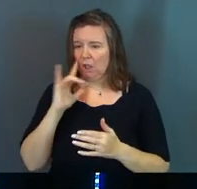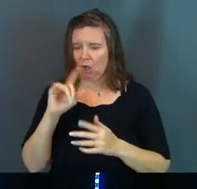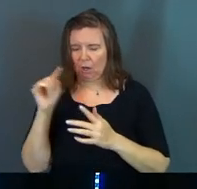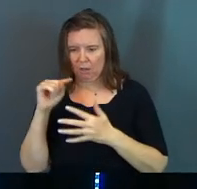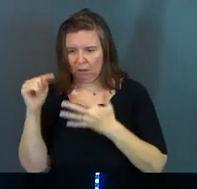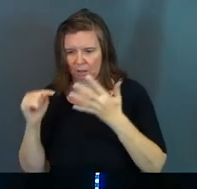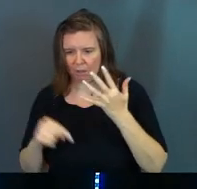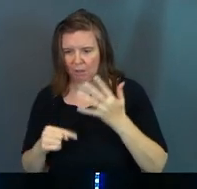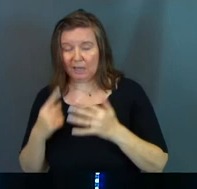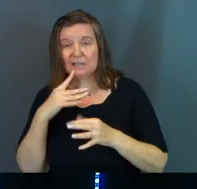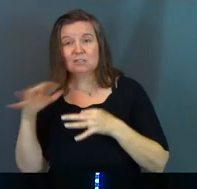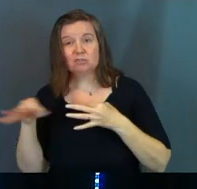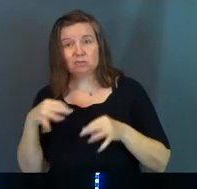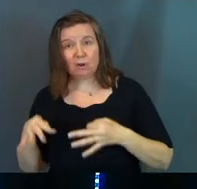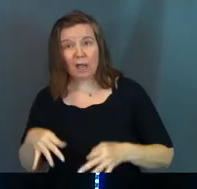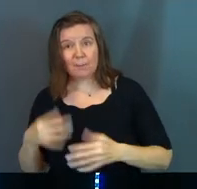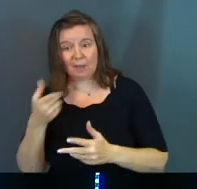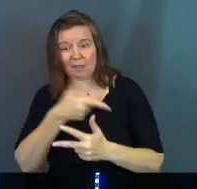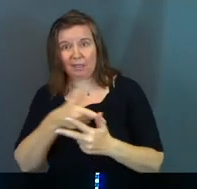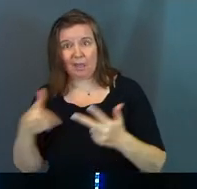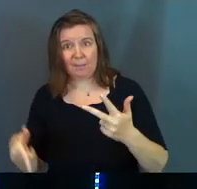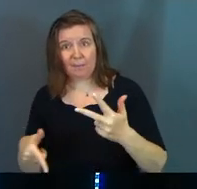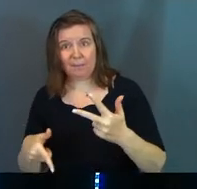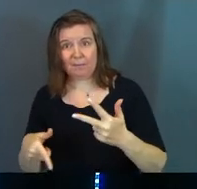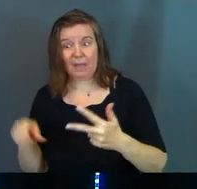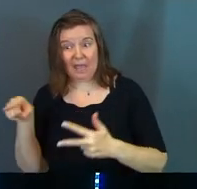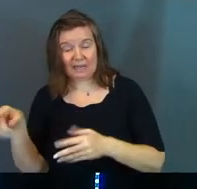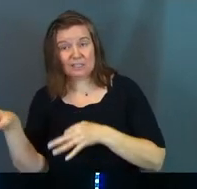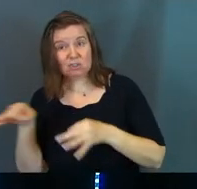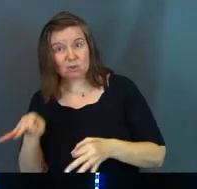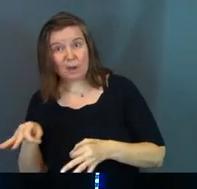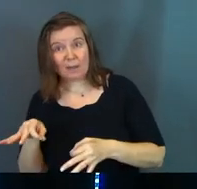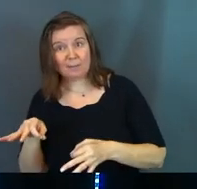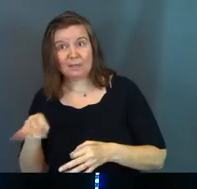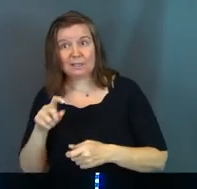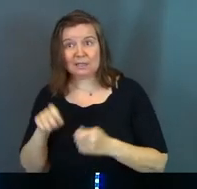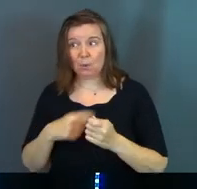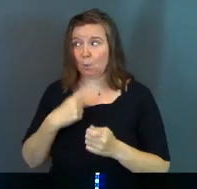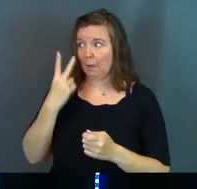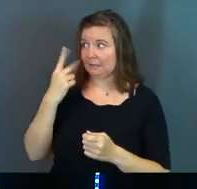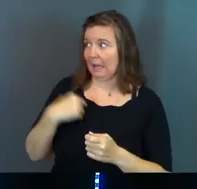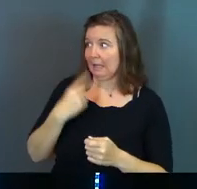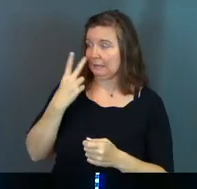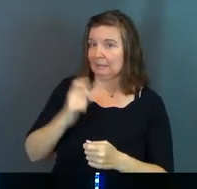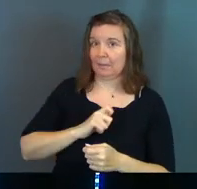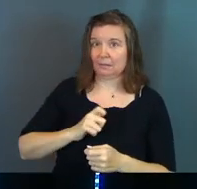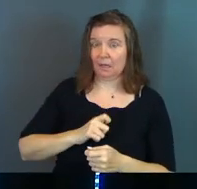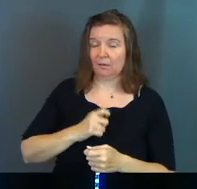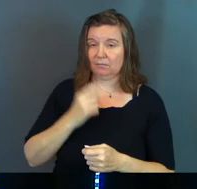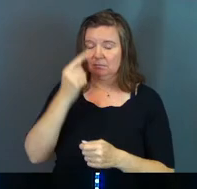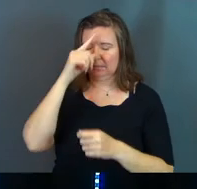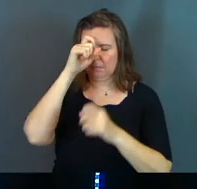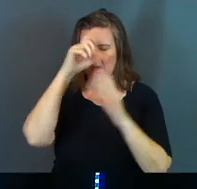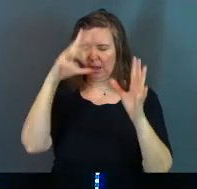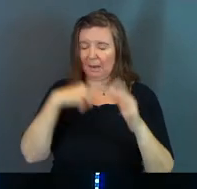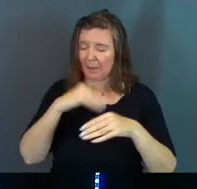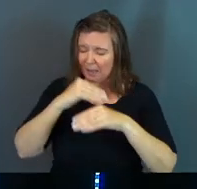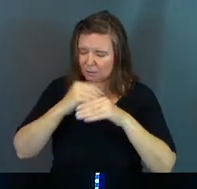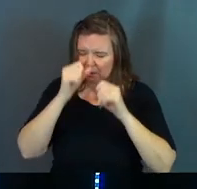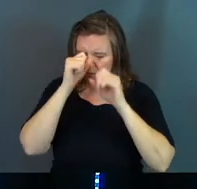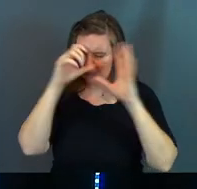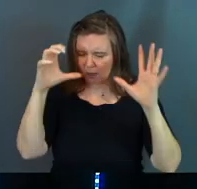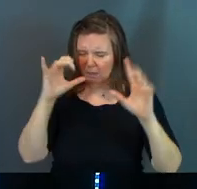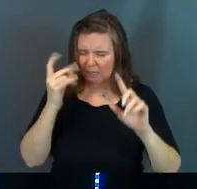look. And he starts describing them. And he's describing what's in my mind. And my eyes are closed.